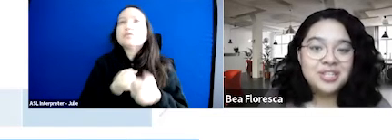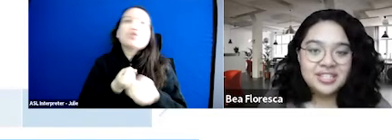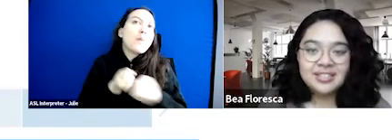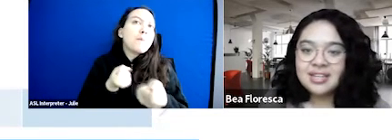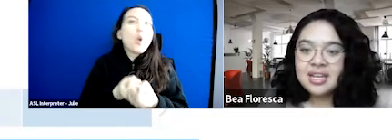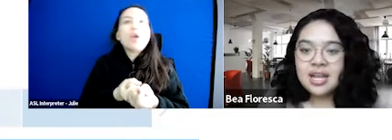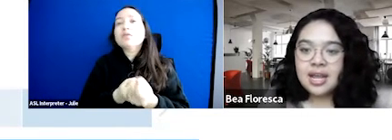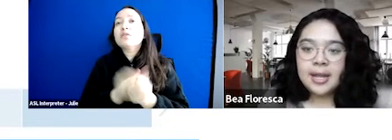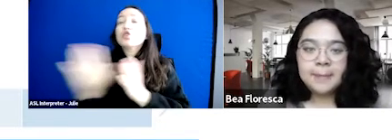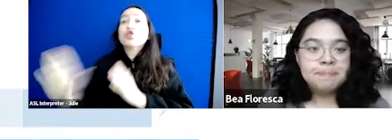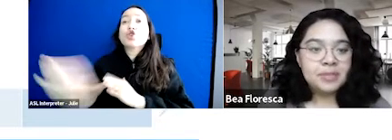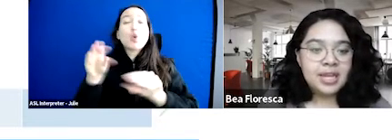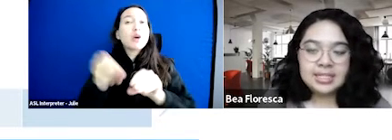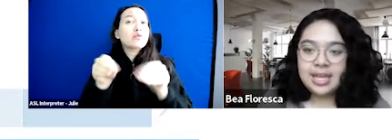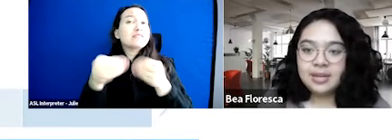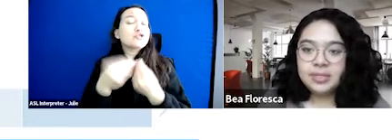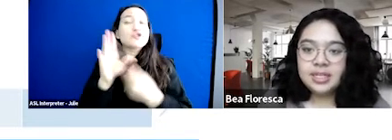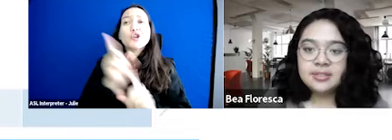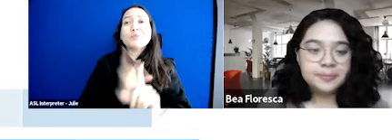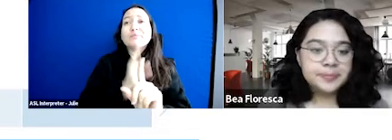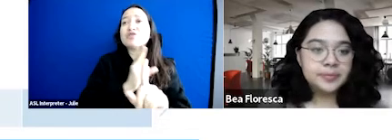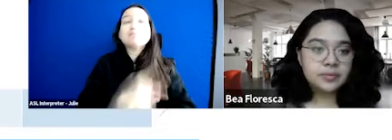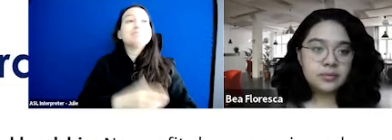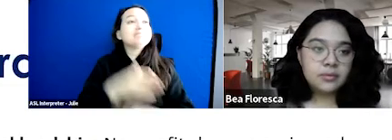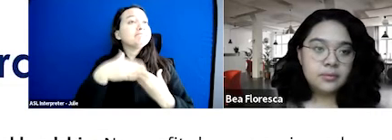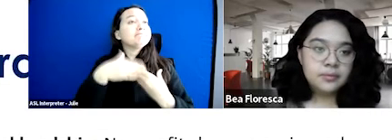your orgs and missions. Next slide, please.